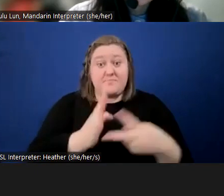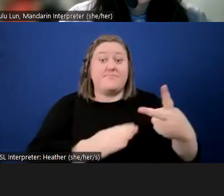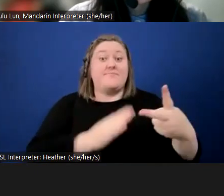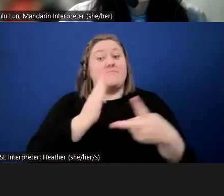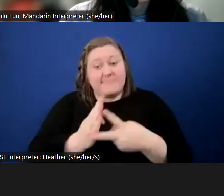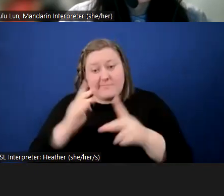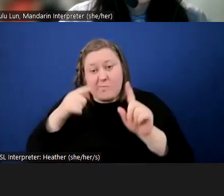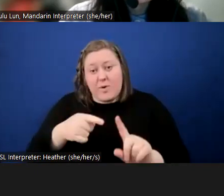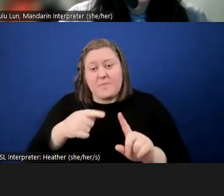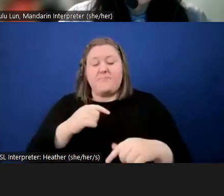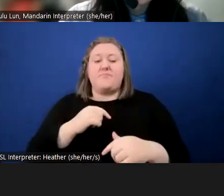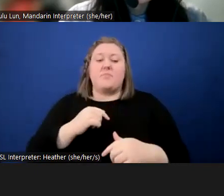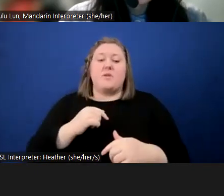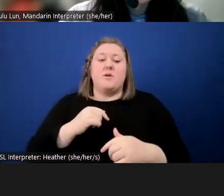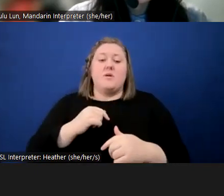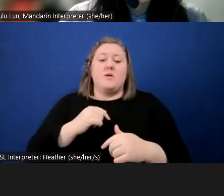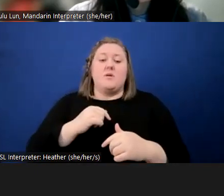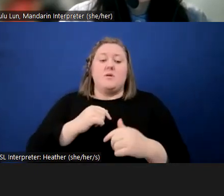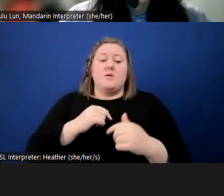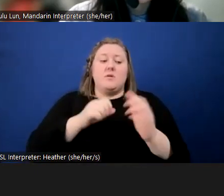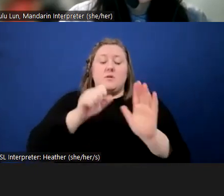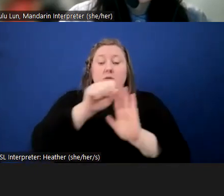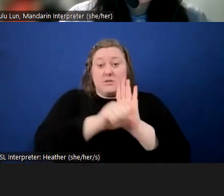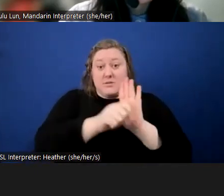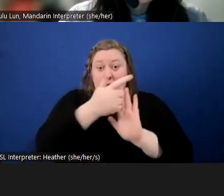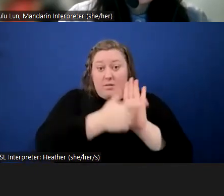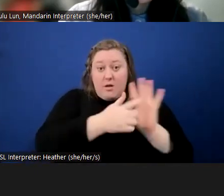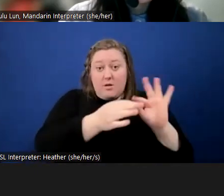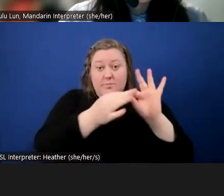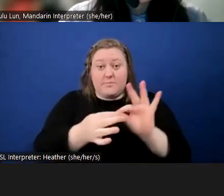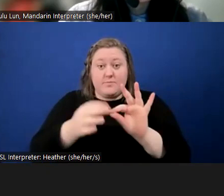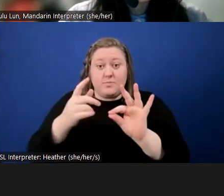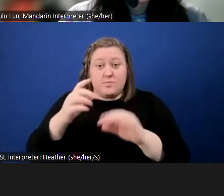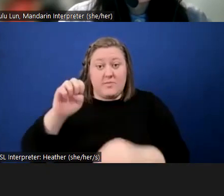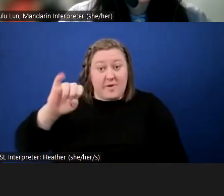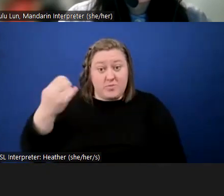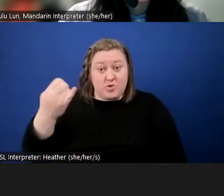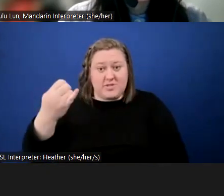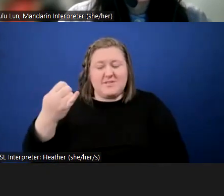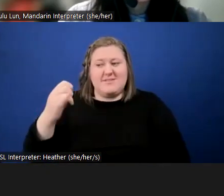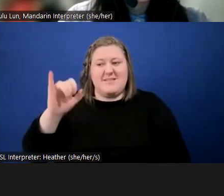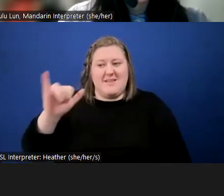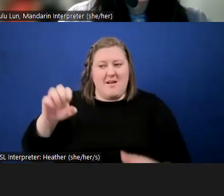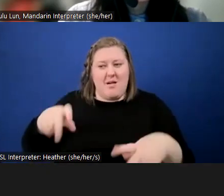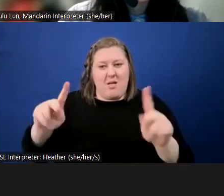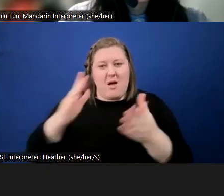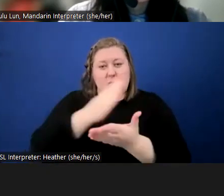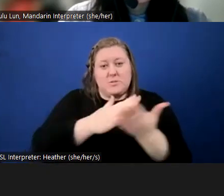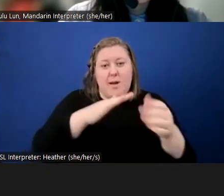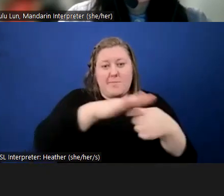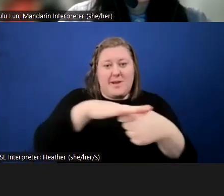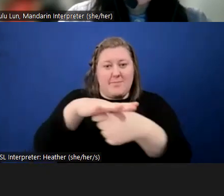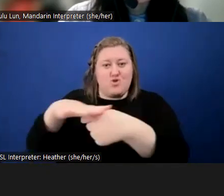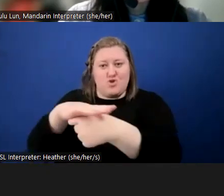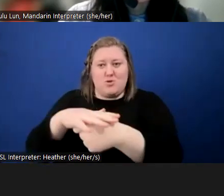that the state law on environmental justice, allows for some neighborhoods that are not